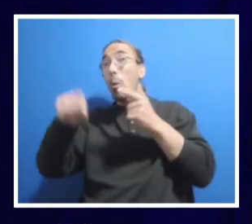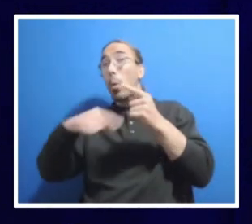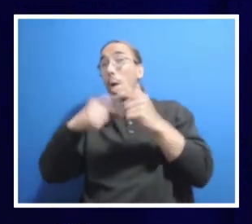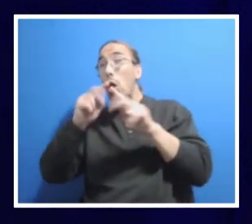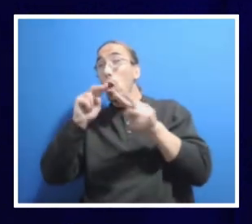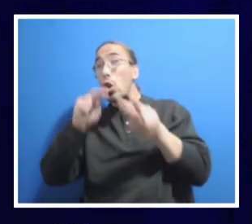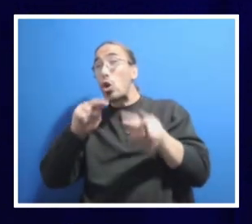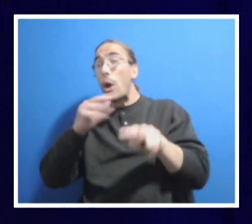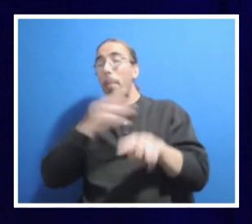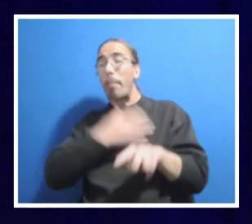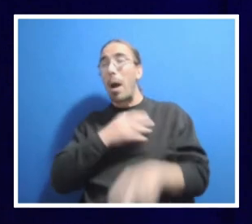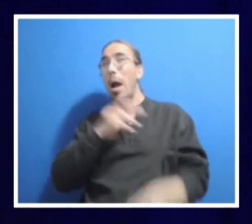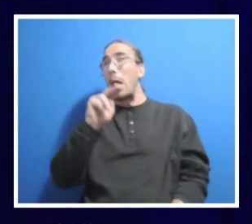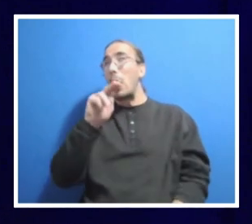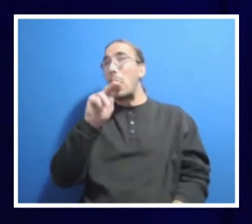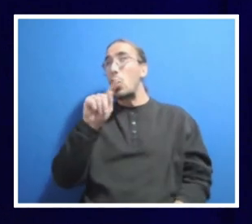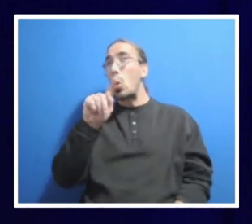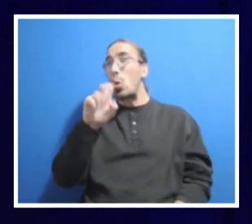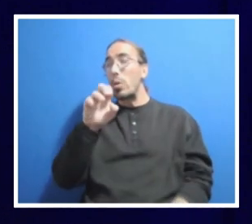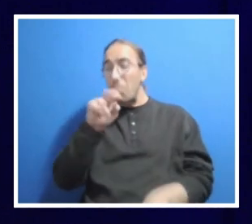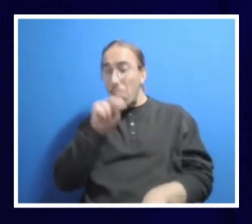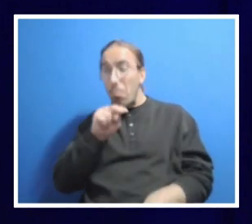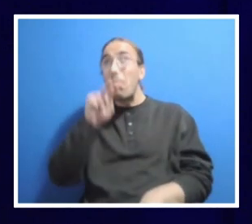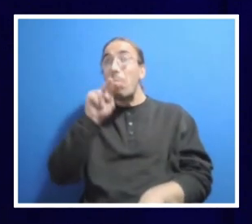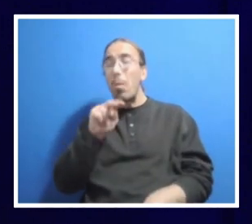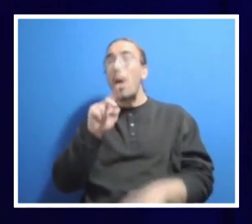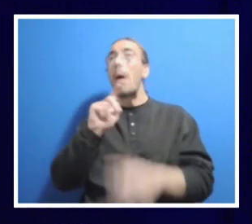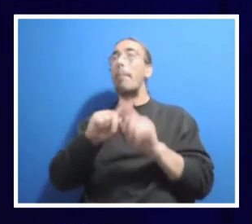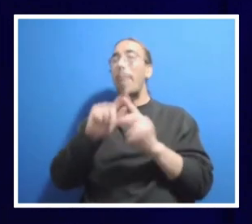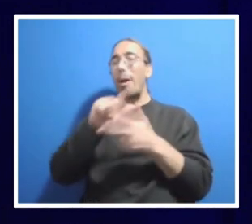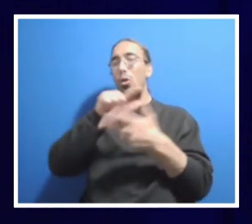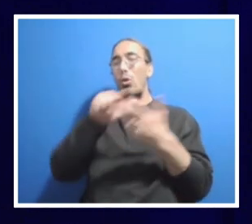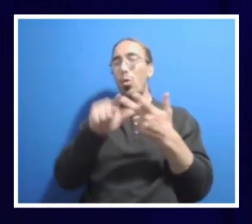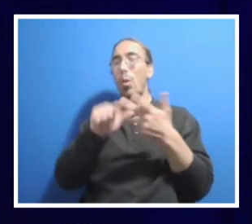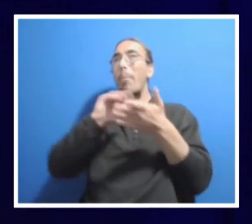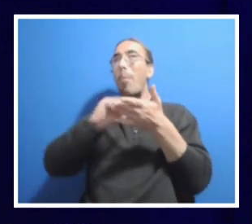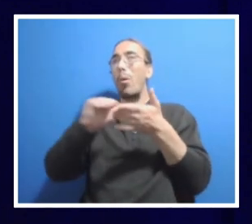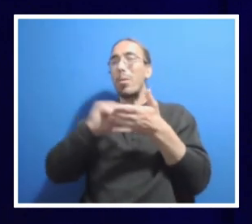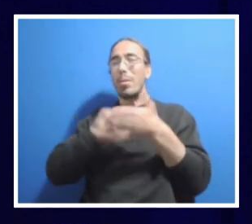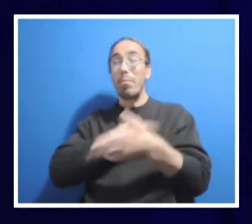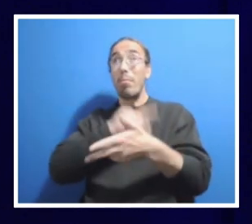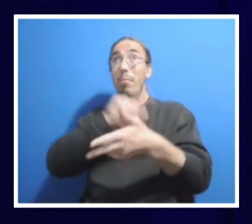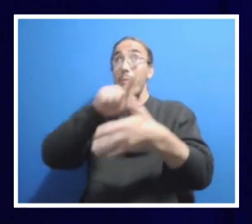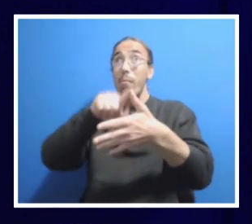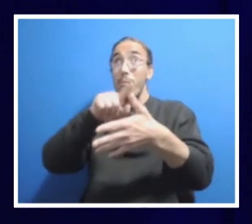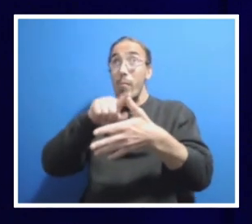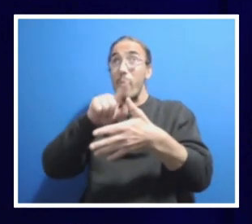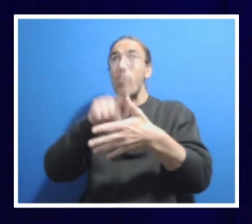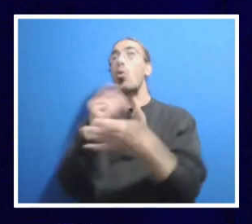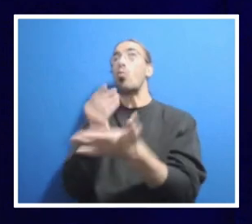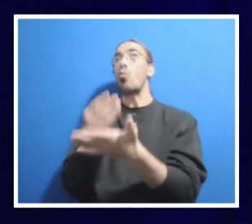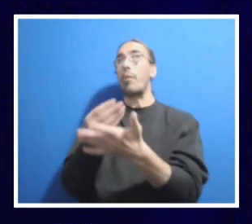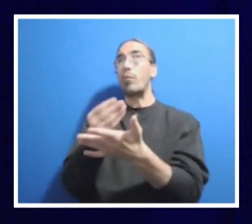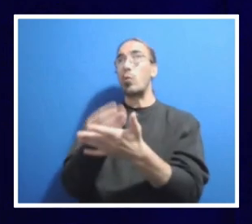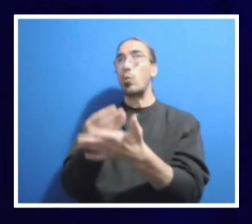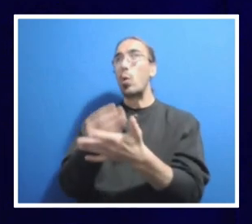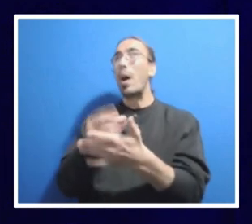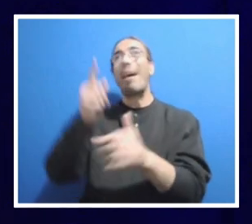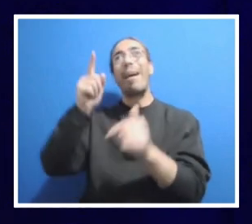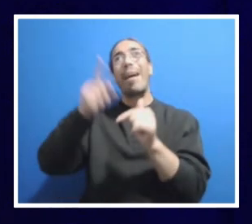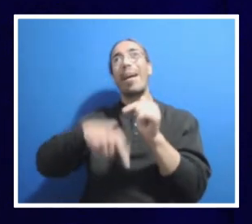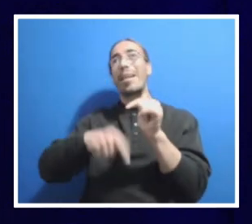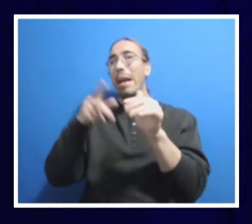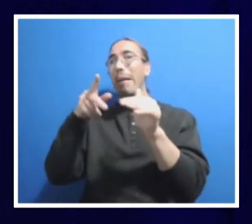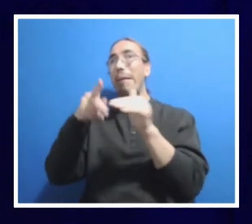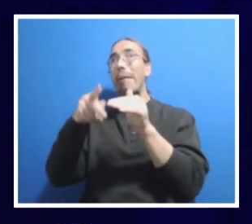three pronged approach. One, we need to look at our revenues. We cannot just cut our way to